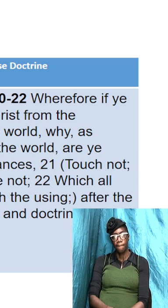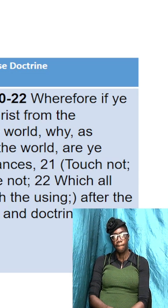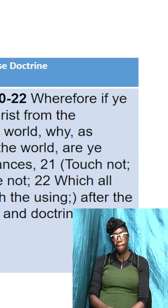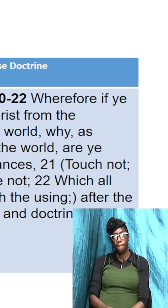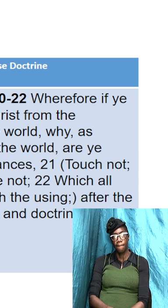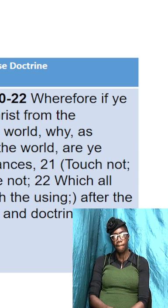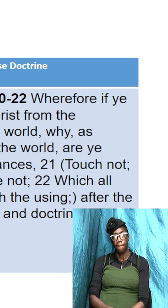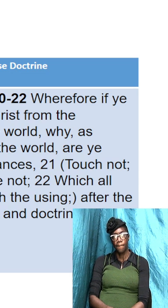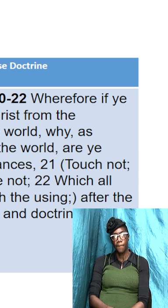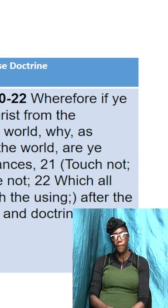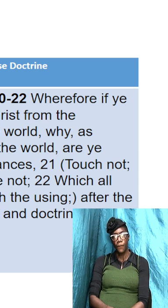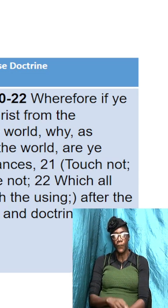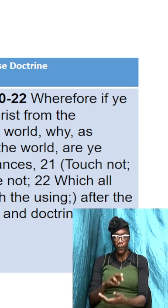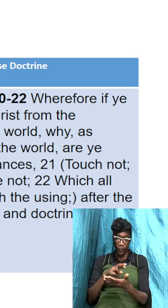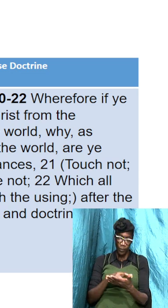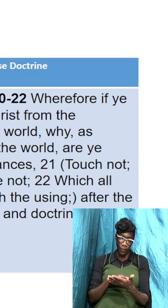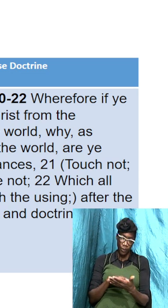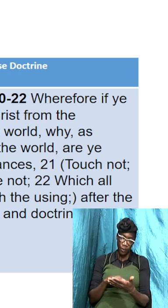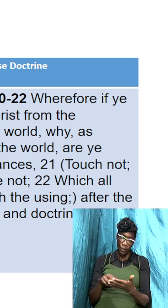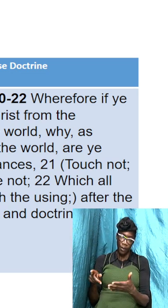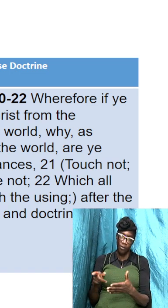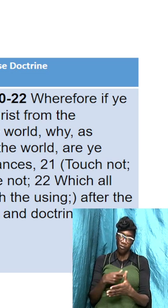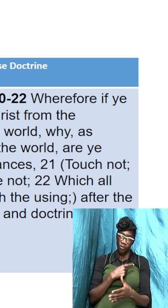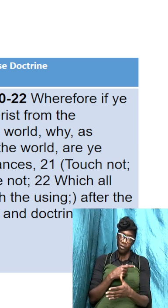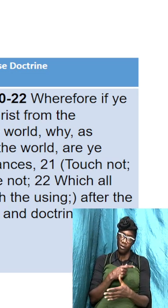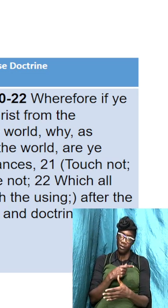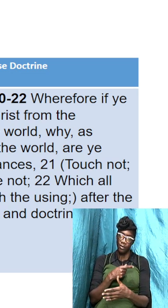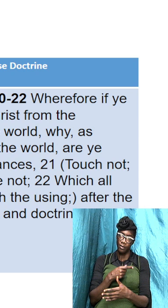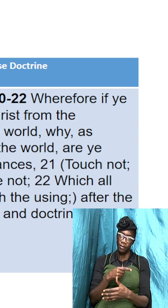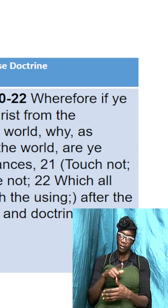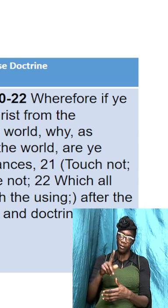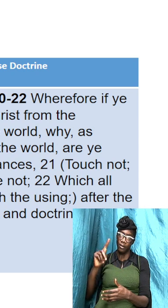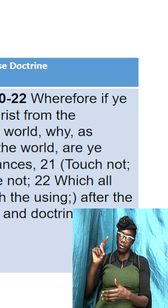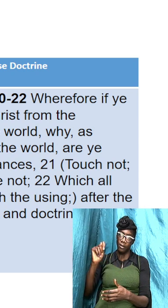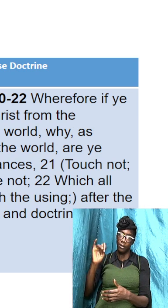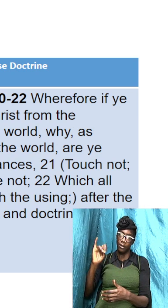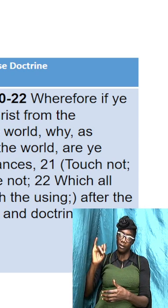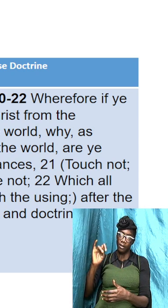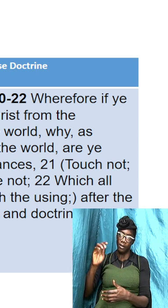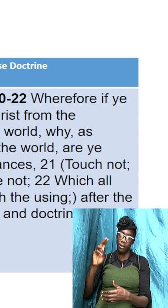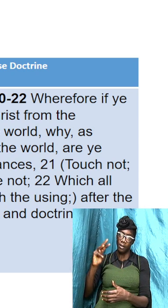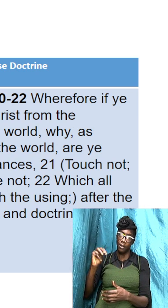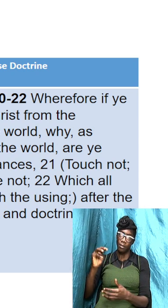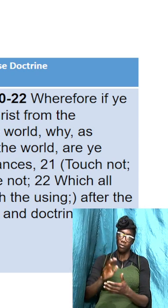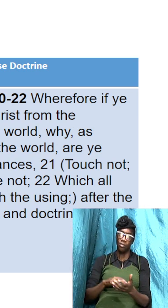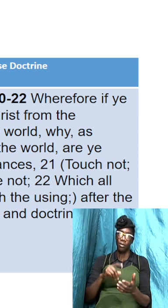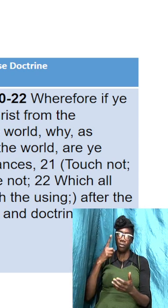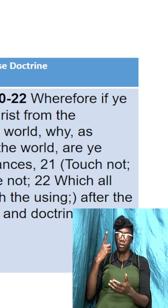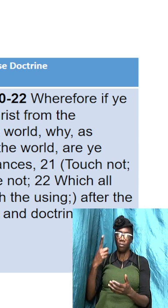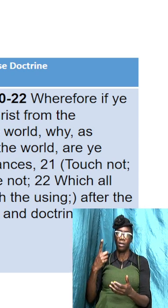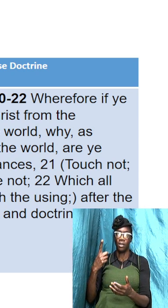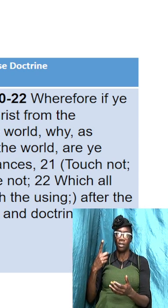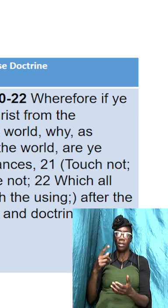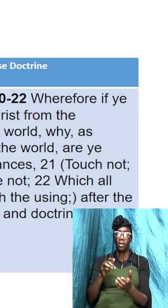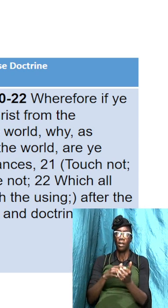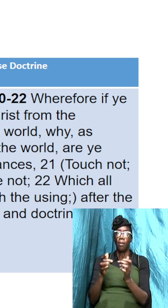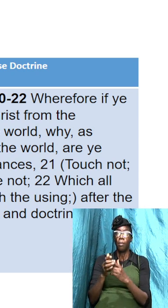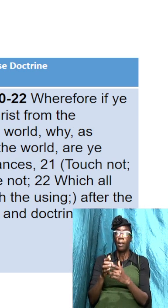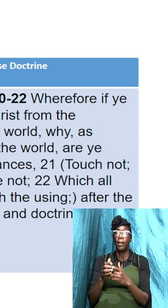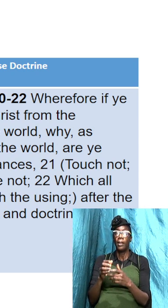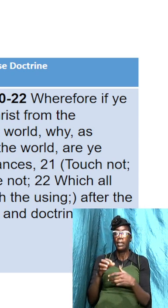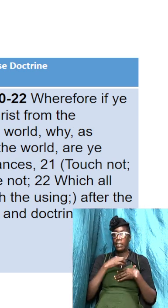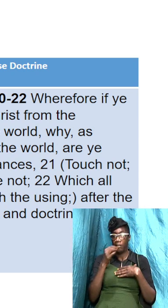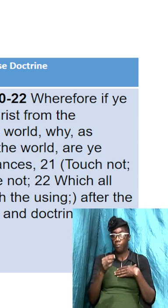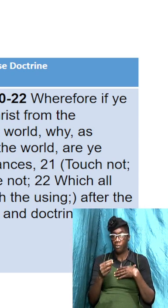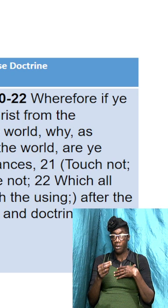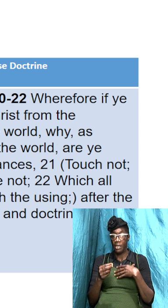and we read first Timothy 1 in our starting up now the spirit speaketh expressly that in the